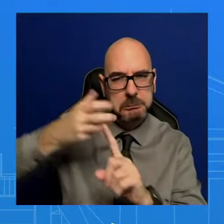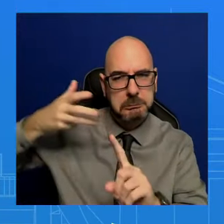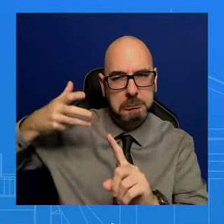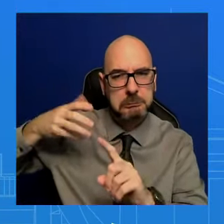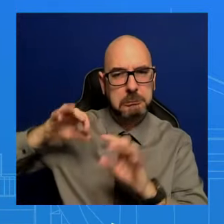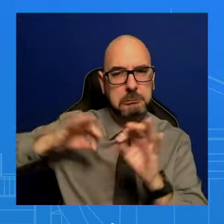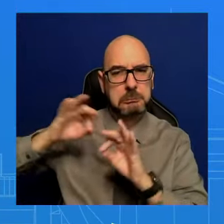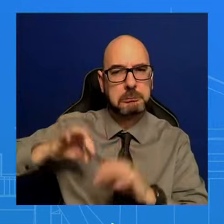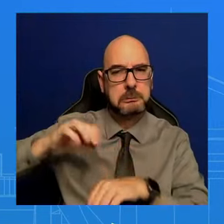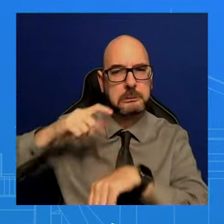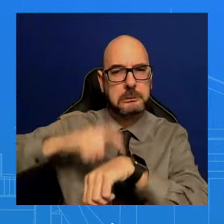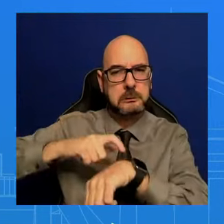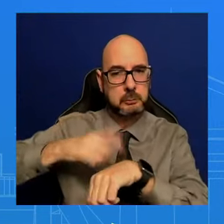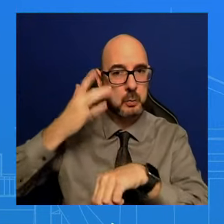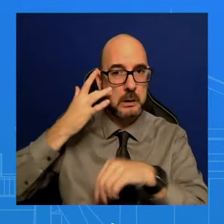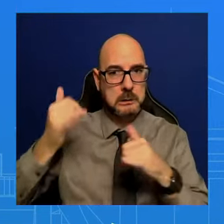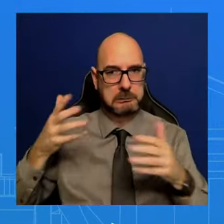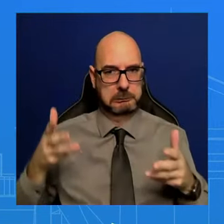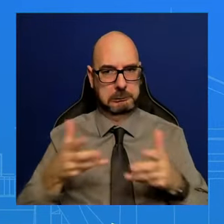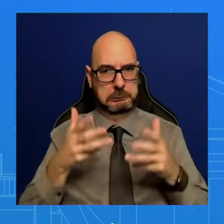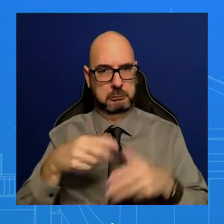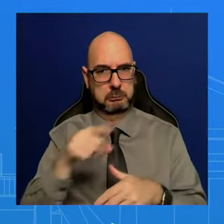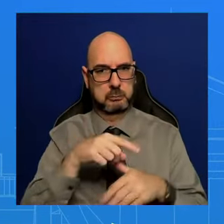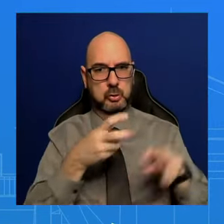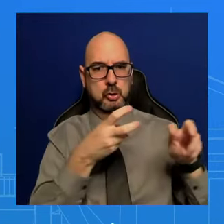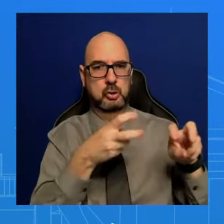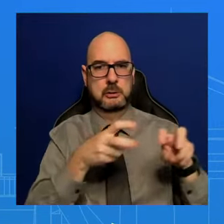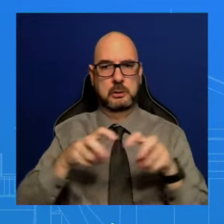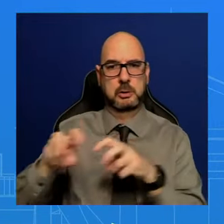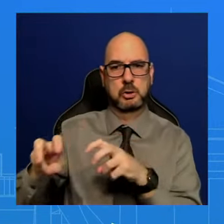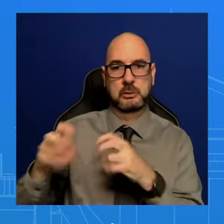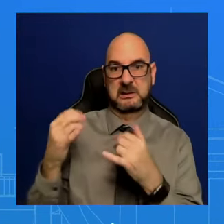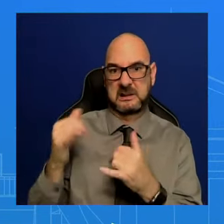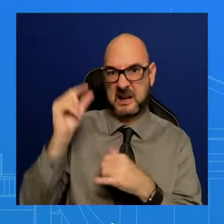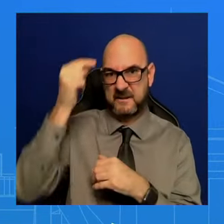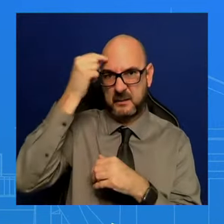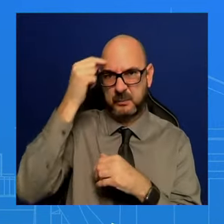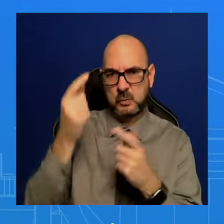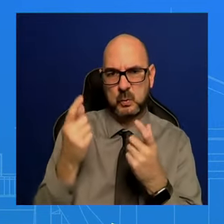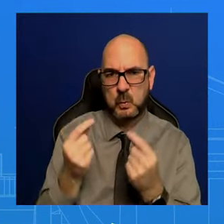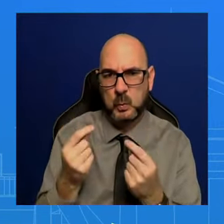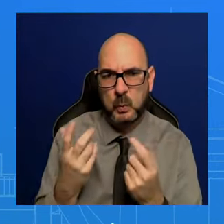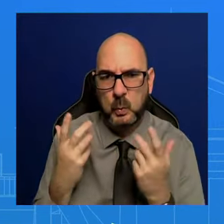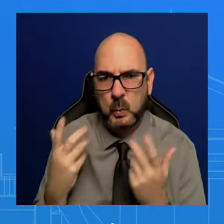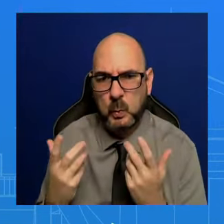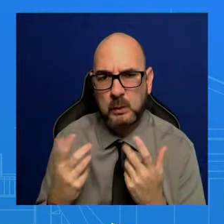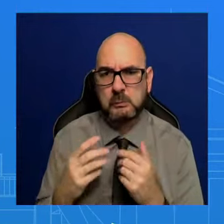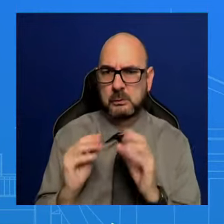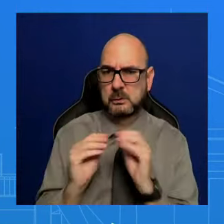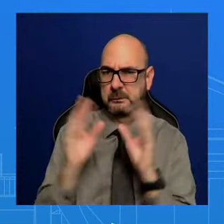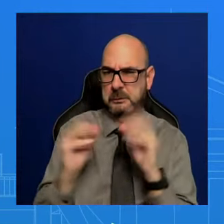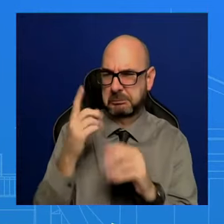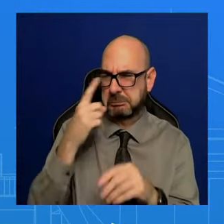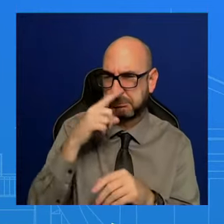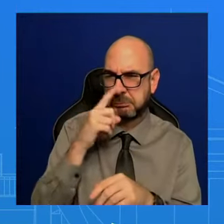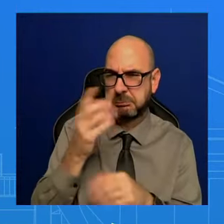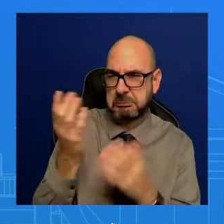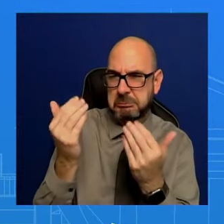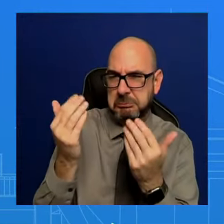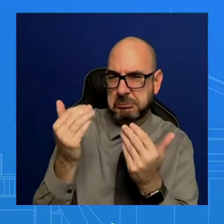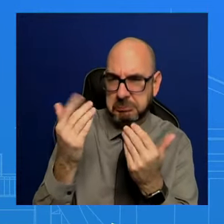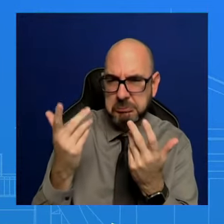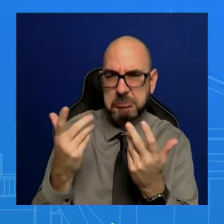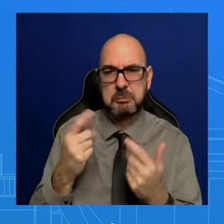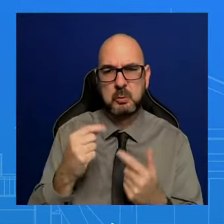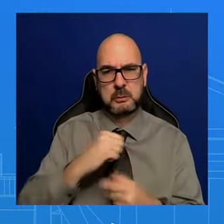transitional government now? And also, because obviously the White House has long resisted, specifically pushing for his resignation, even if you